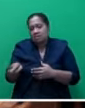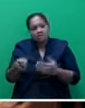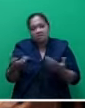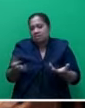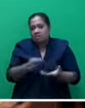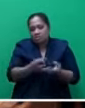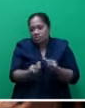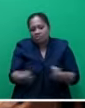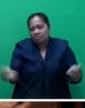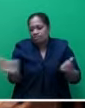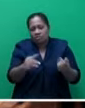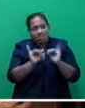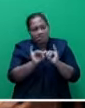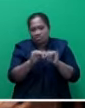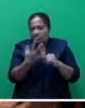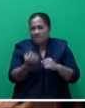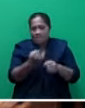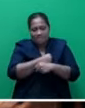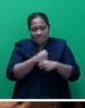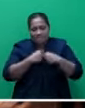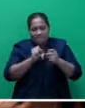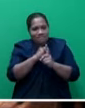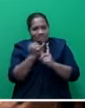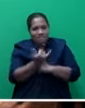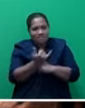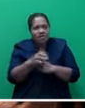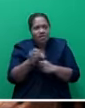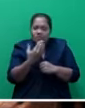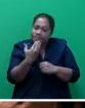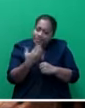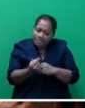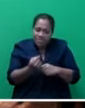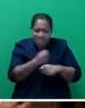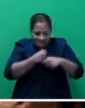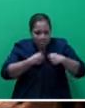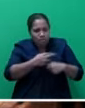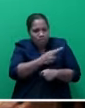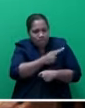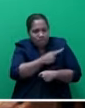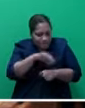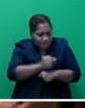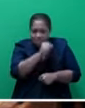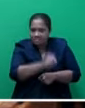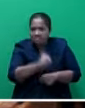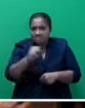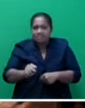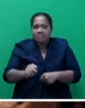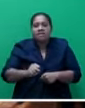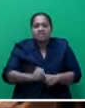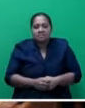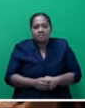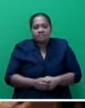that we face and confront in our societies. And let's take our responsibilities seriously. And let's not only continue